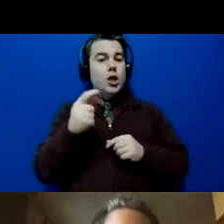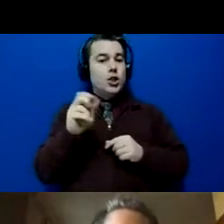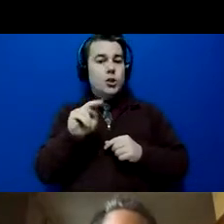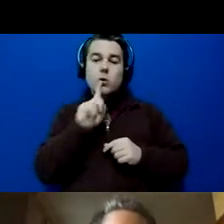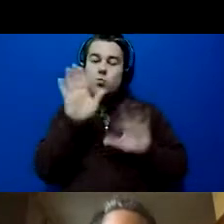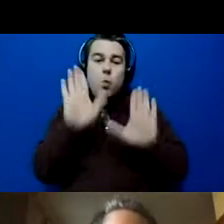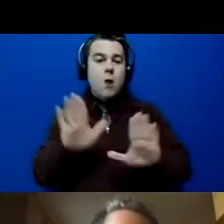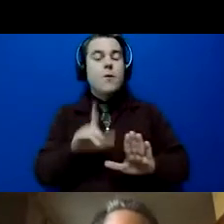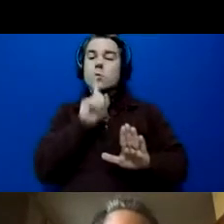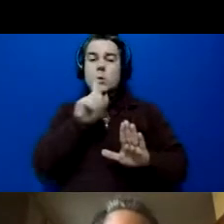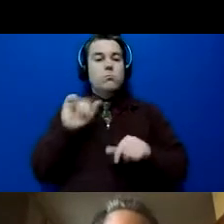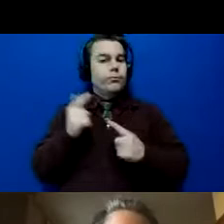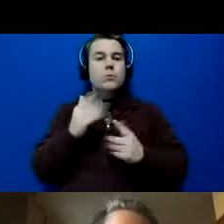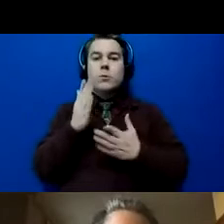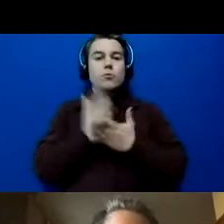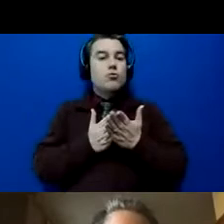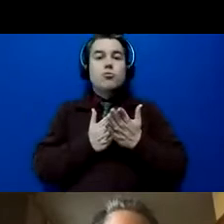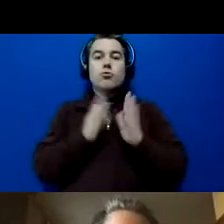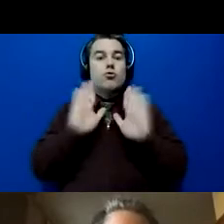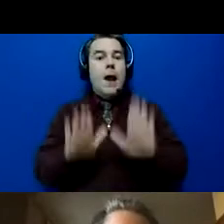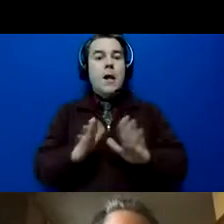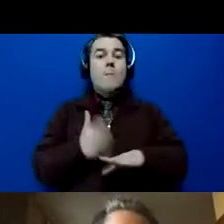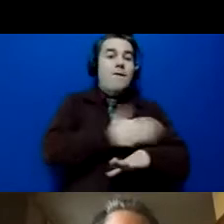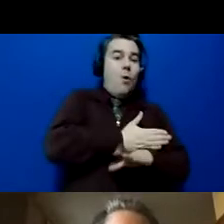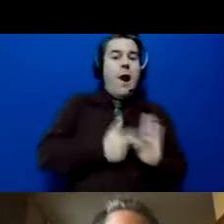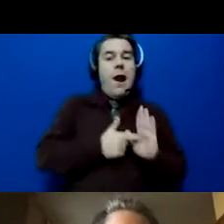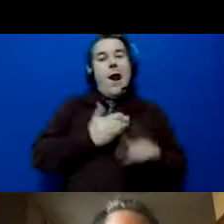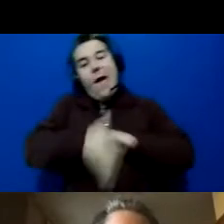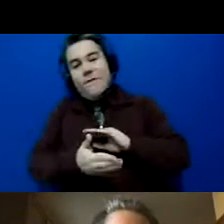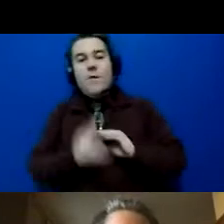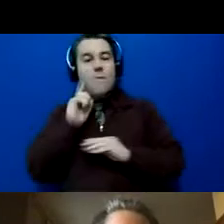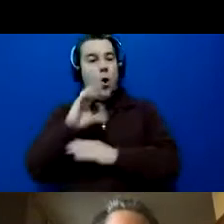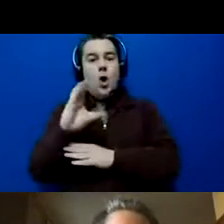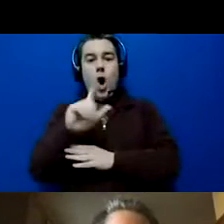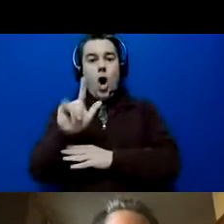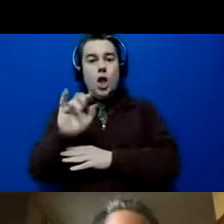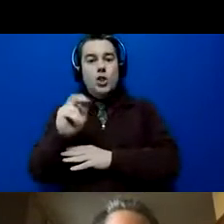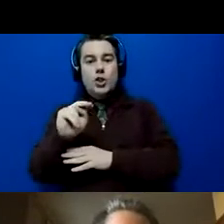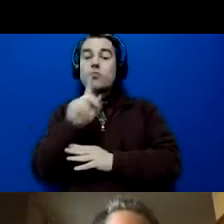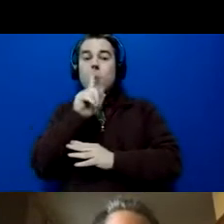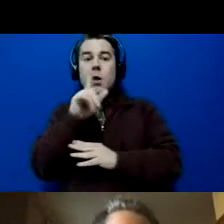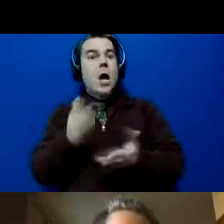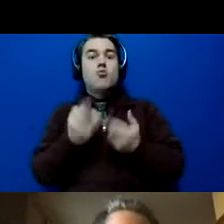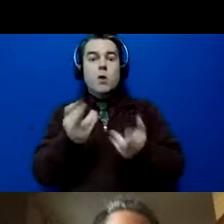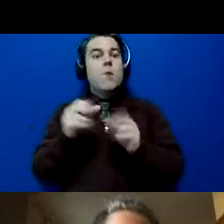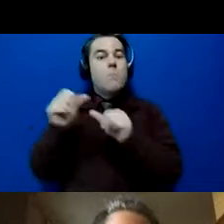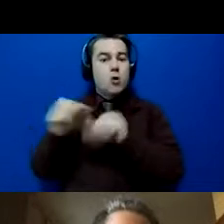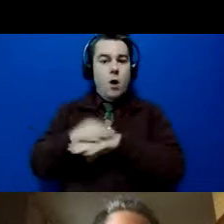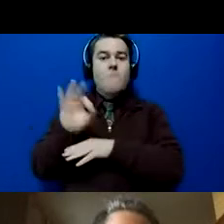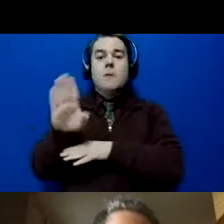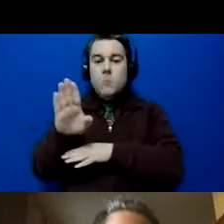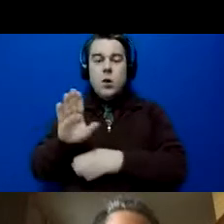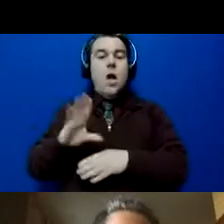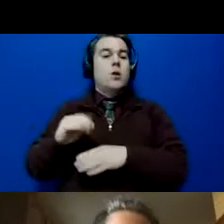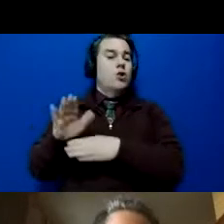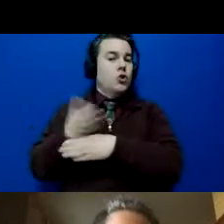great before and afters of collagen. I highly recommend posting those on Facebook and sharing what